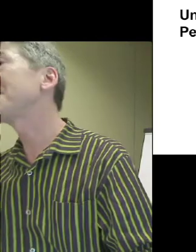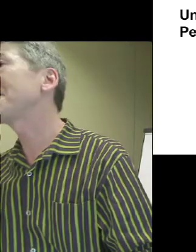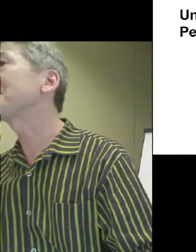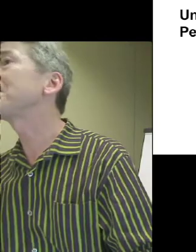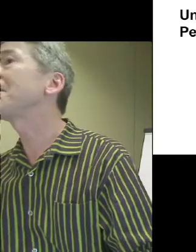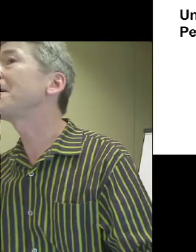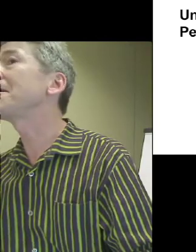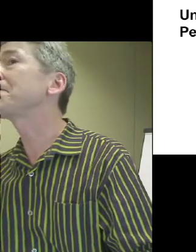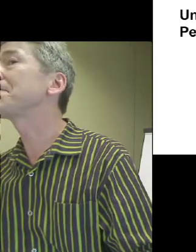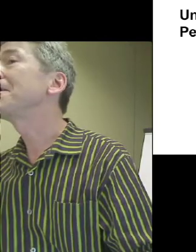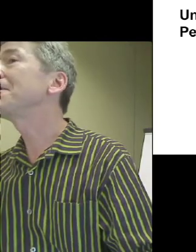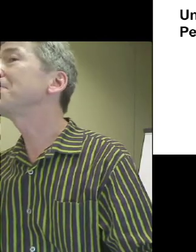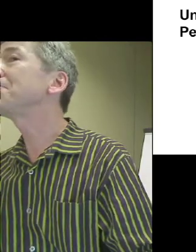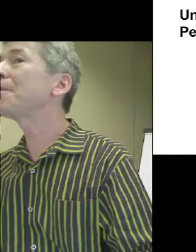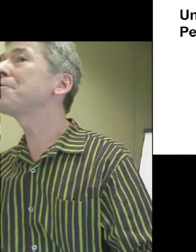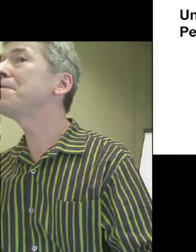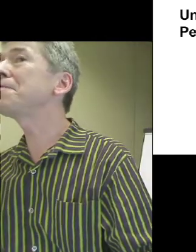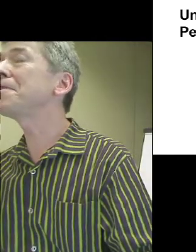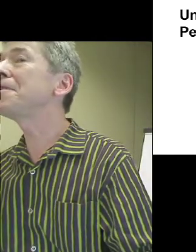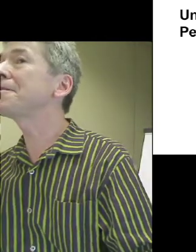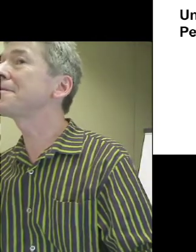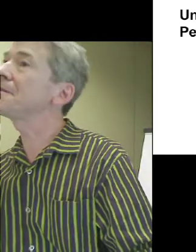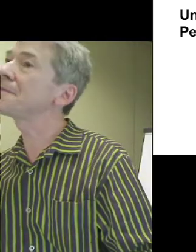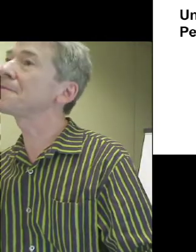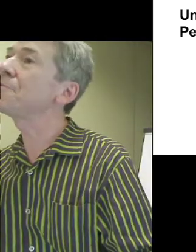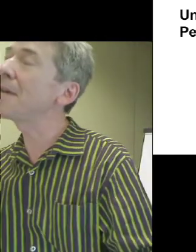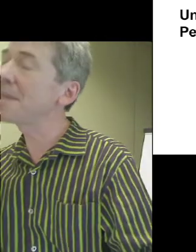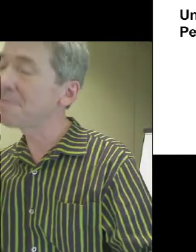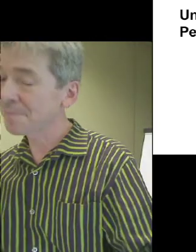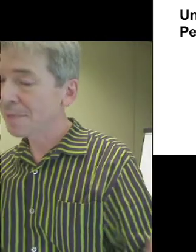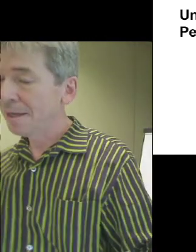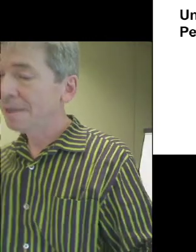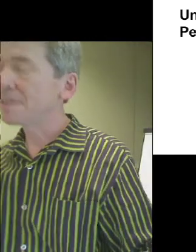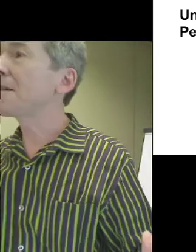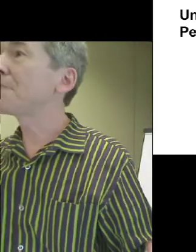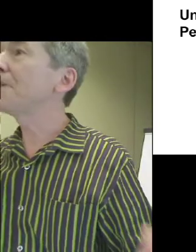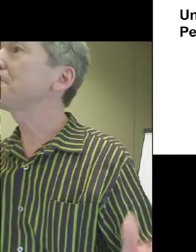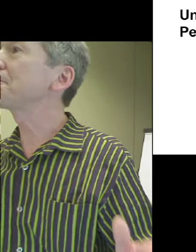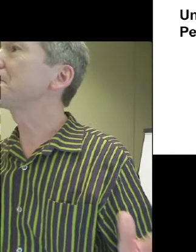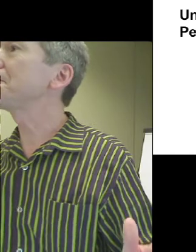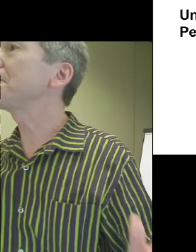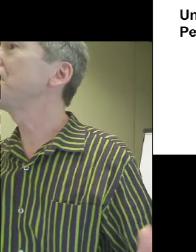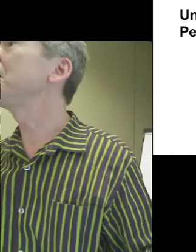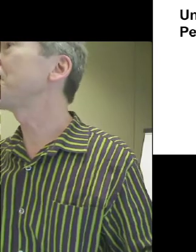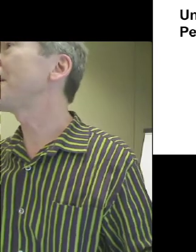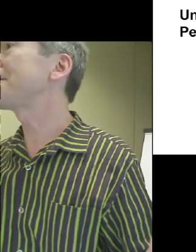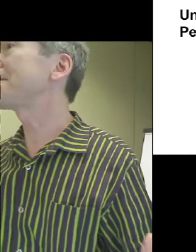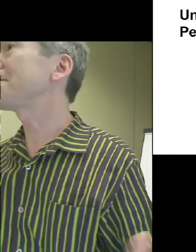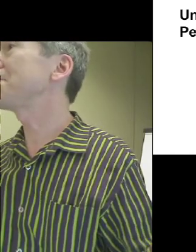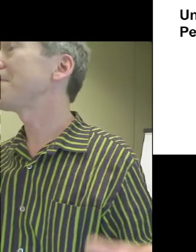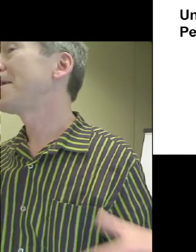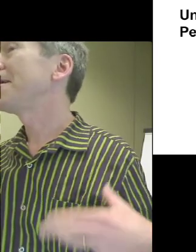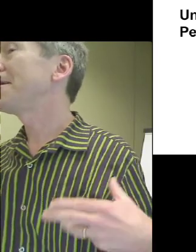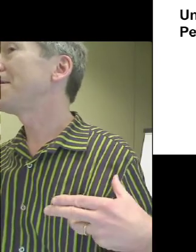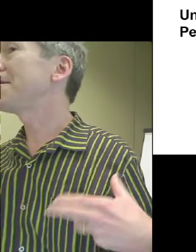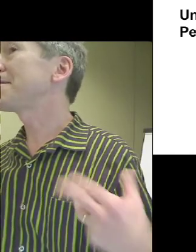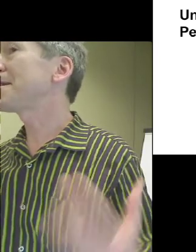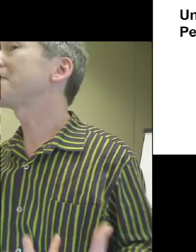in cultural life. It took about 50 years since the UN declaration on the human rights,